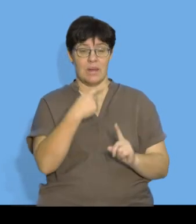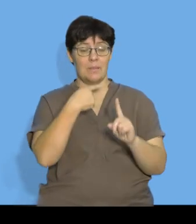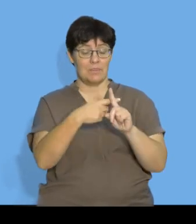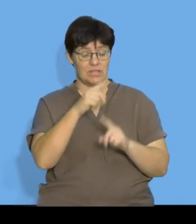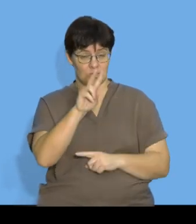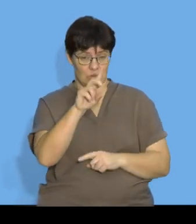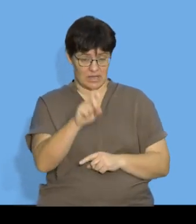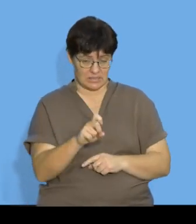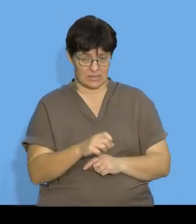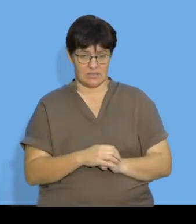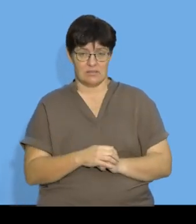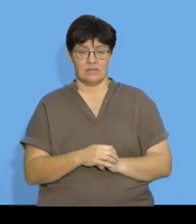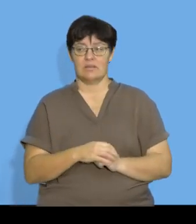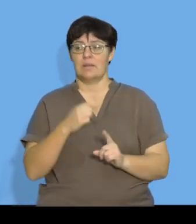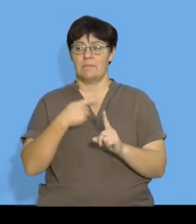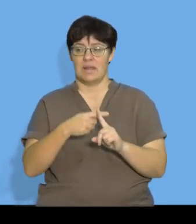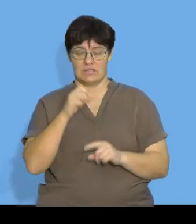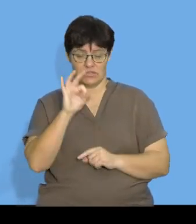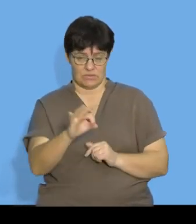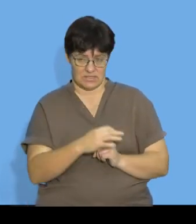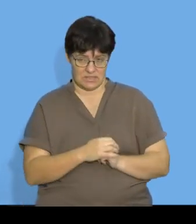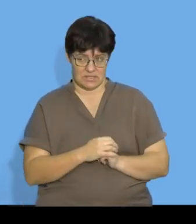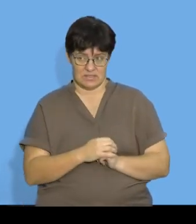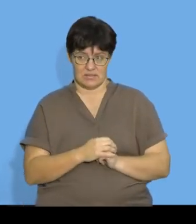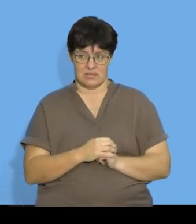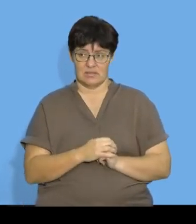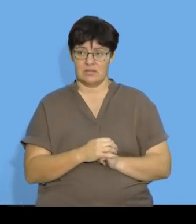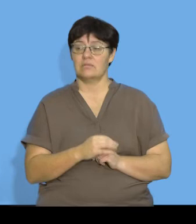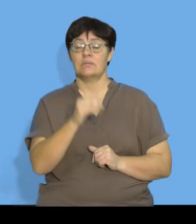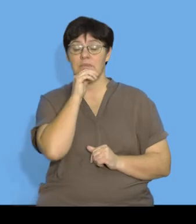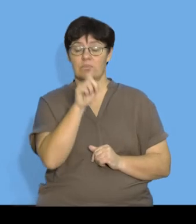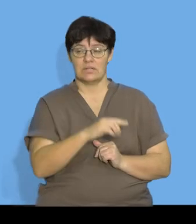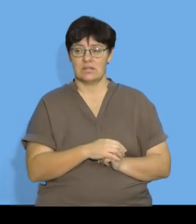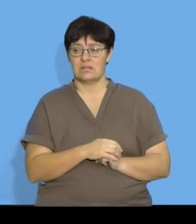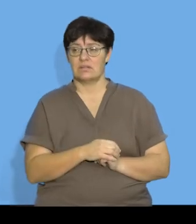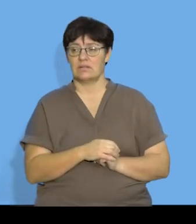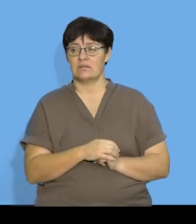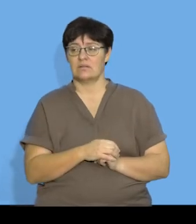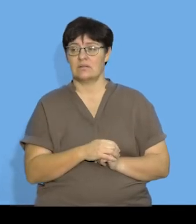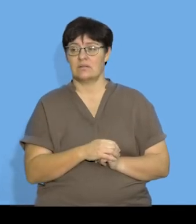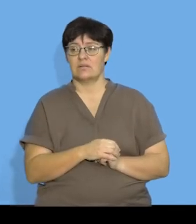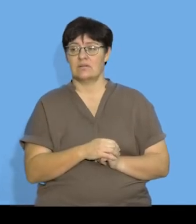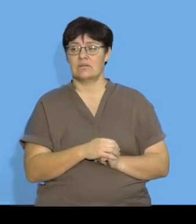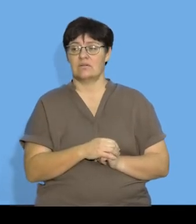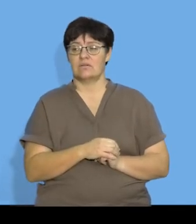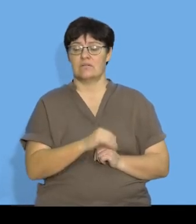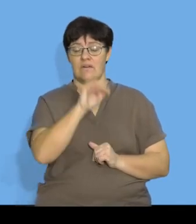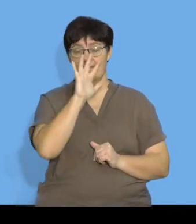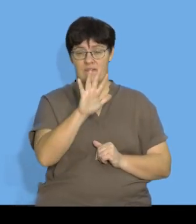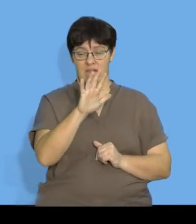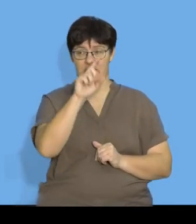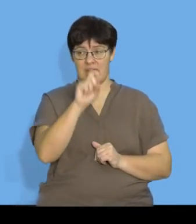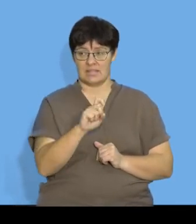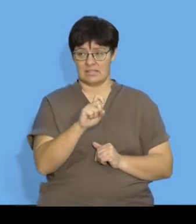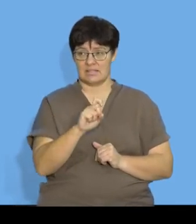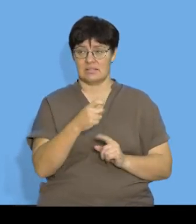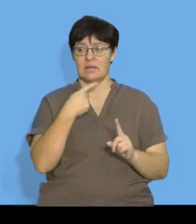plus two x plus three so this is going to be equal to five